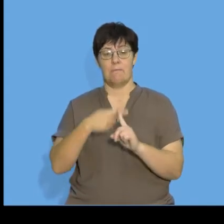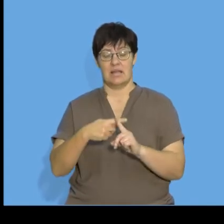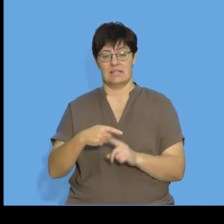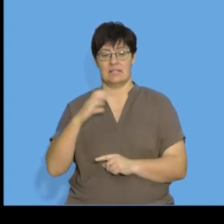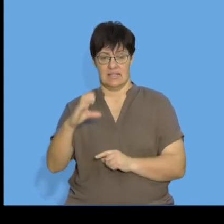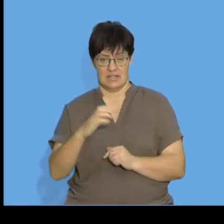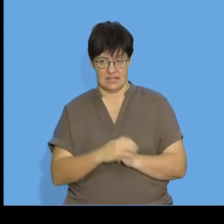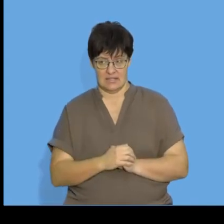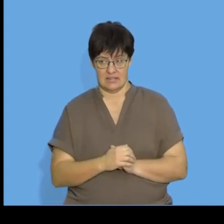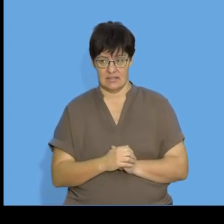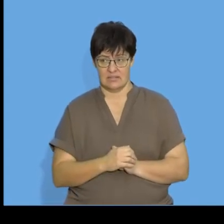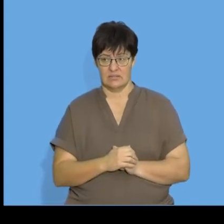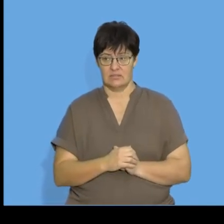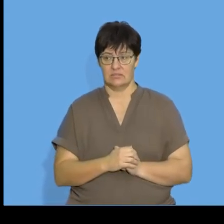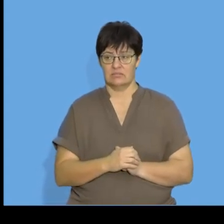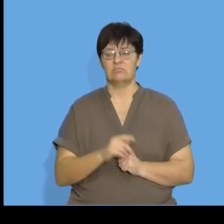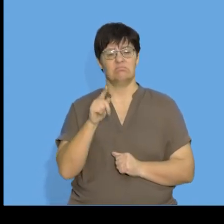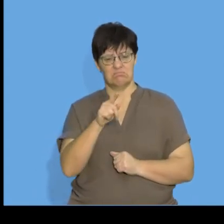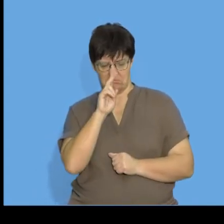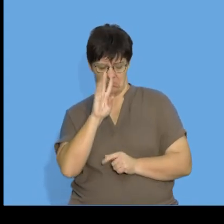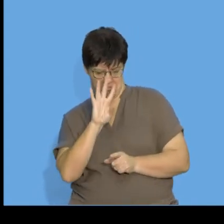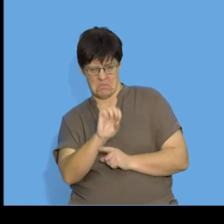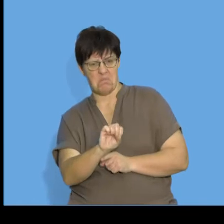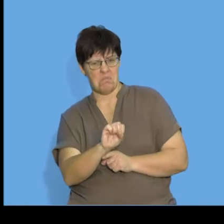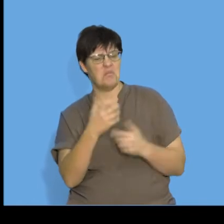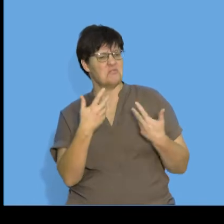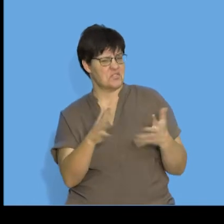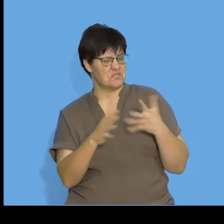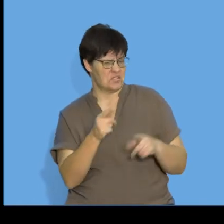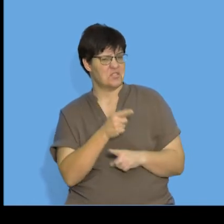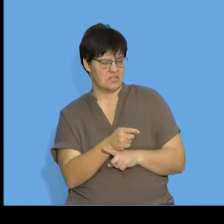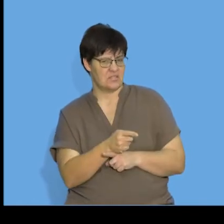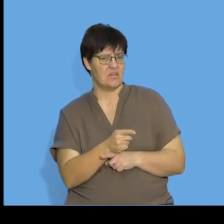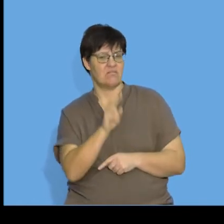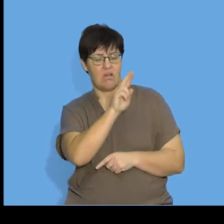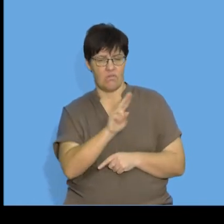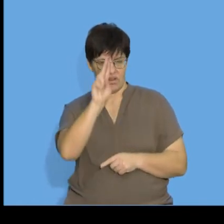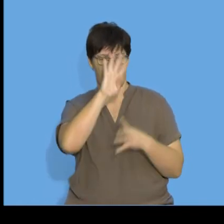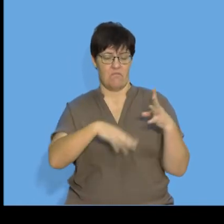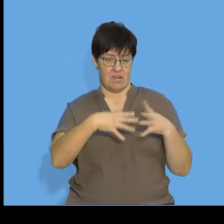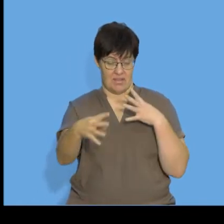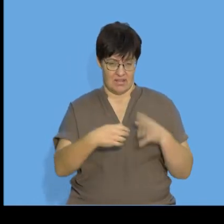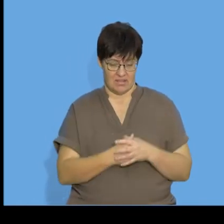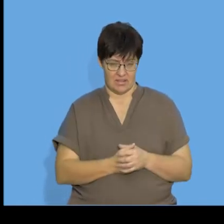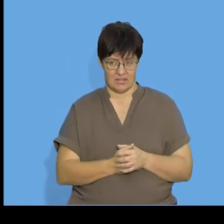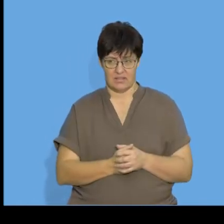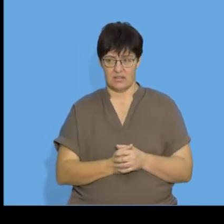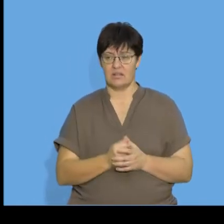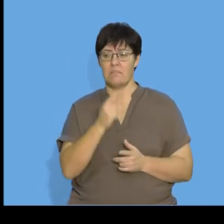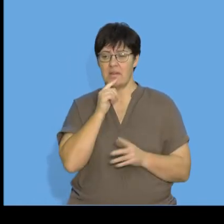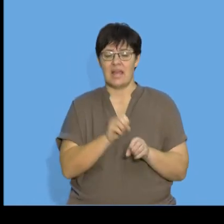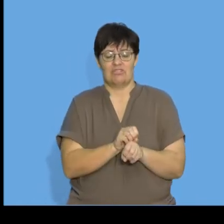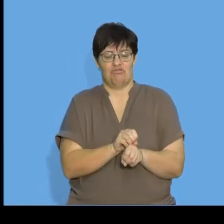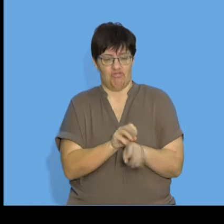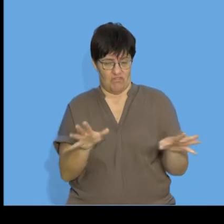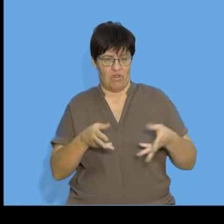C. So, this should look quite familiar to you with regards to the quadratic formula, but this is the general